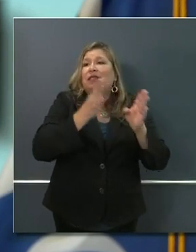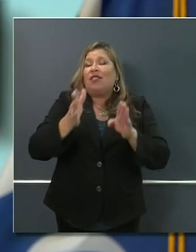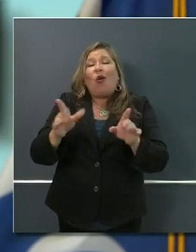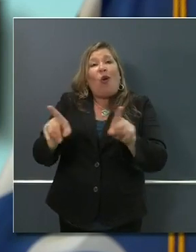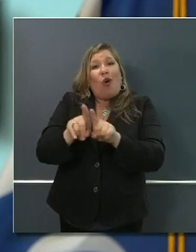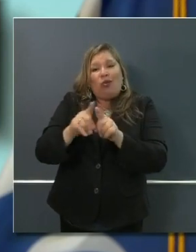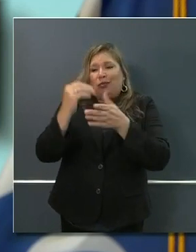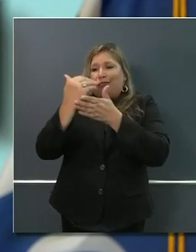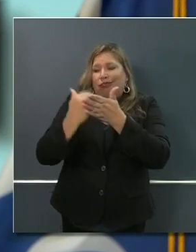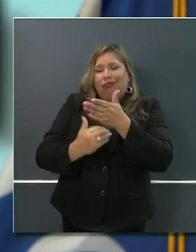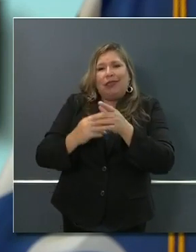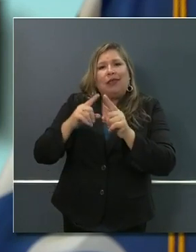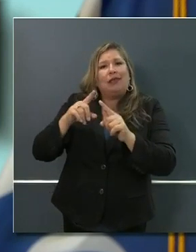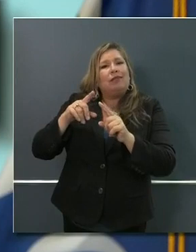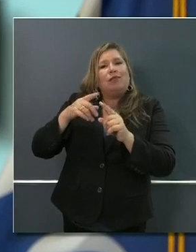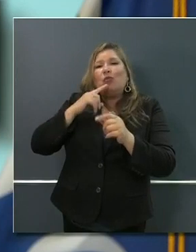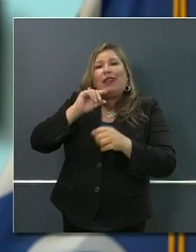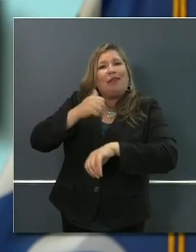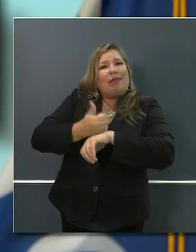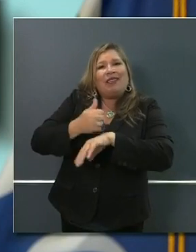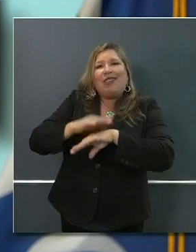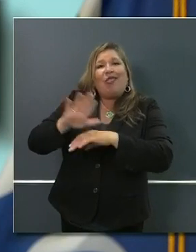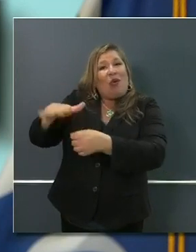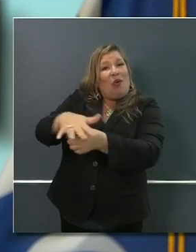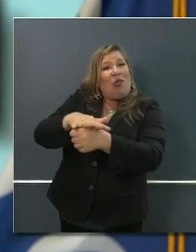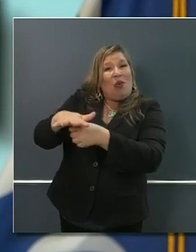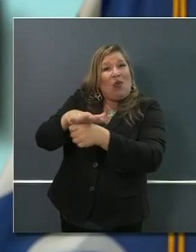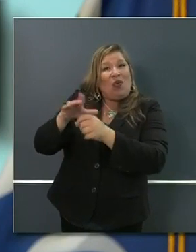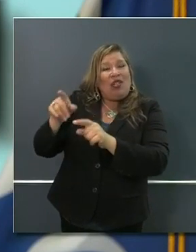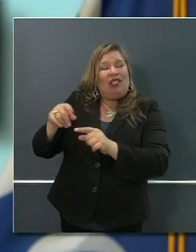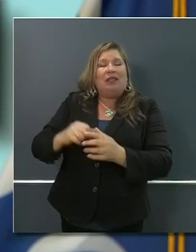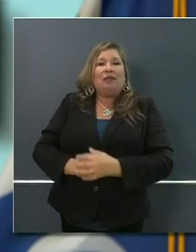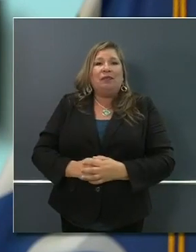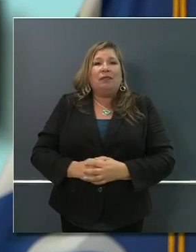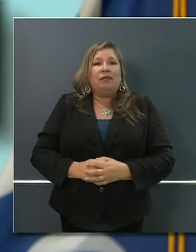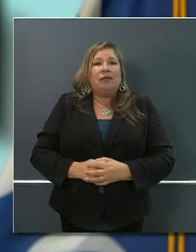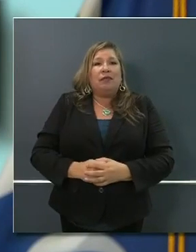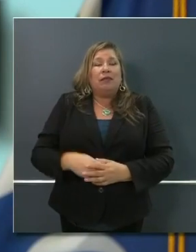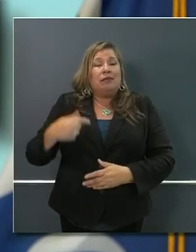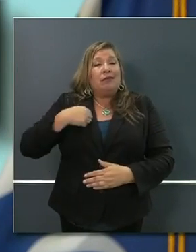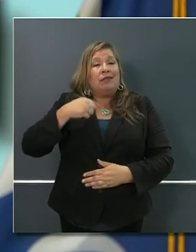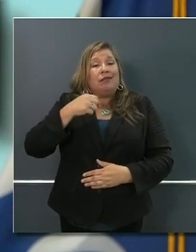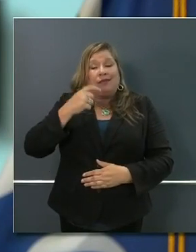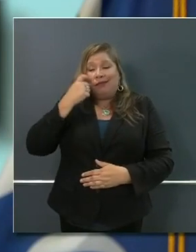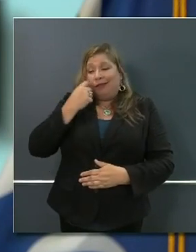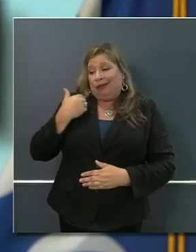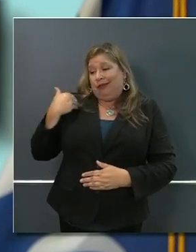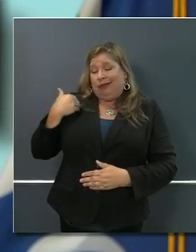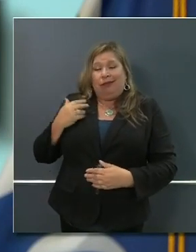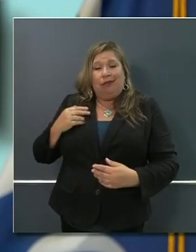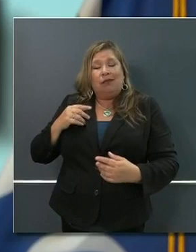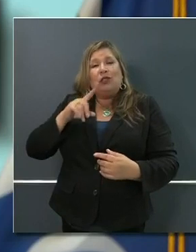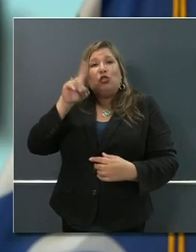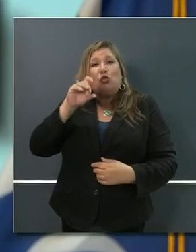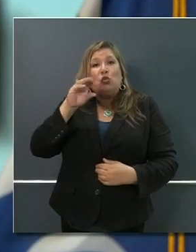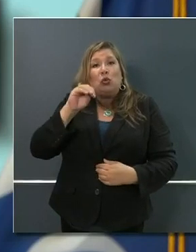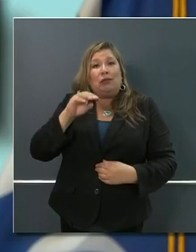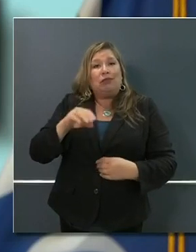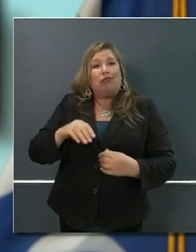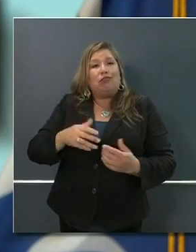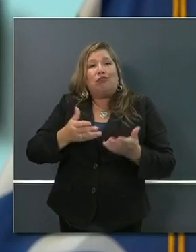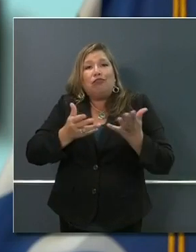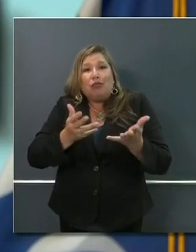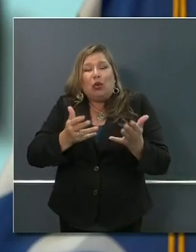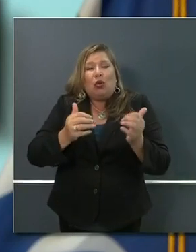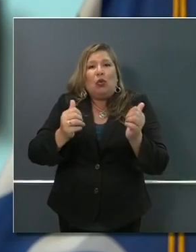rather, I had a Zoom call with the head of the Gap, one of the largest retailers in the world, about 130,000 employees